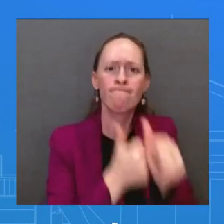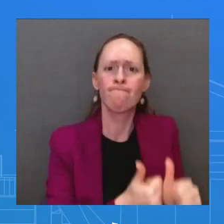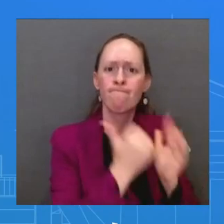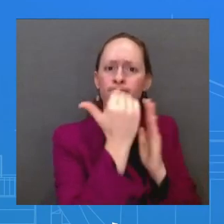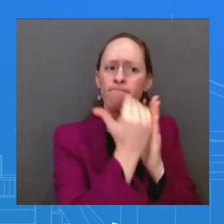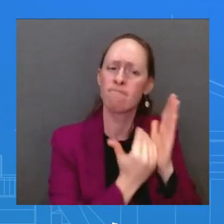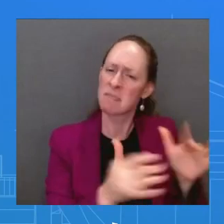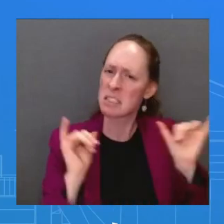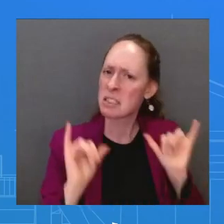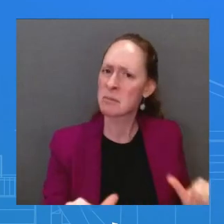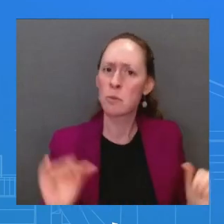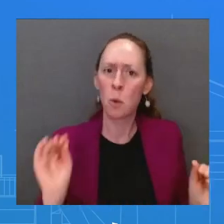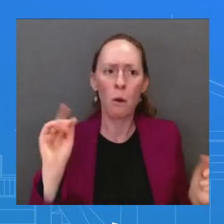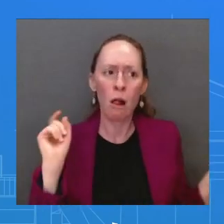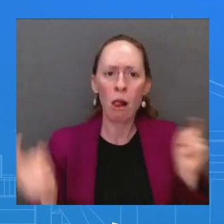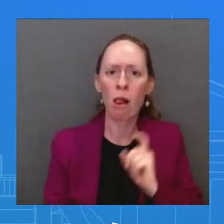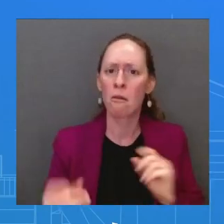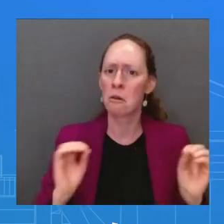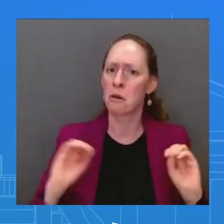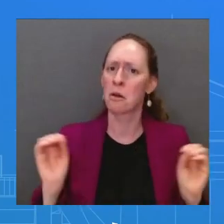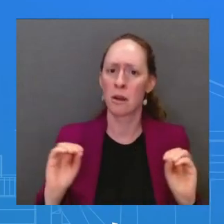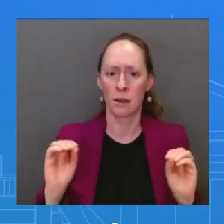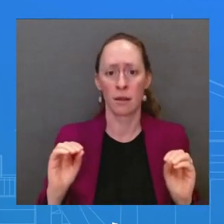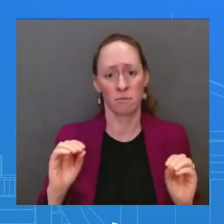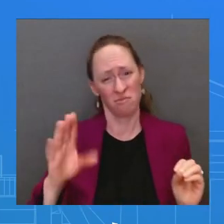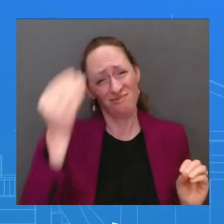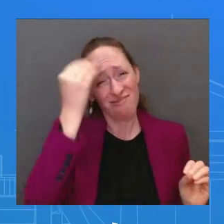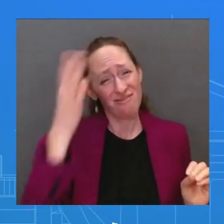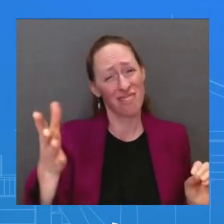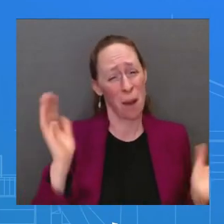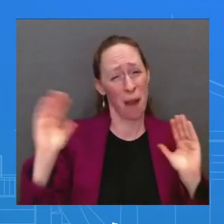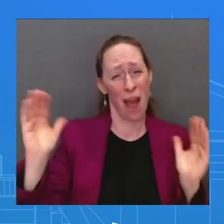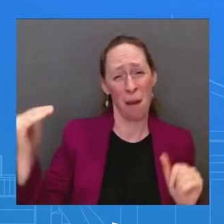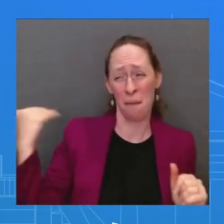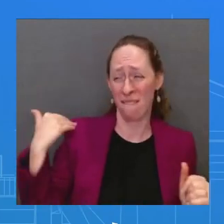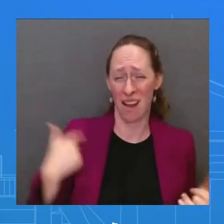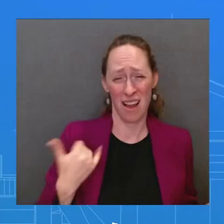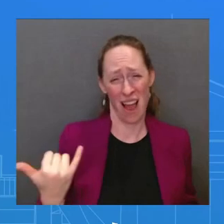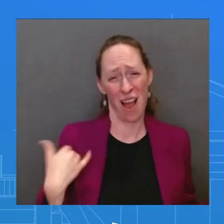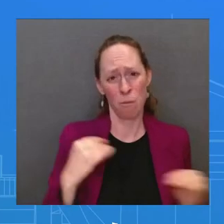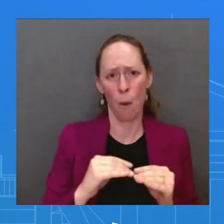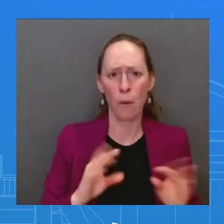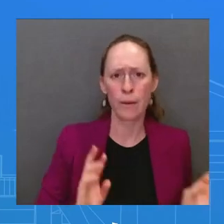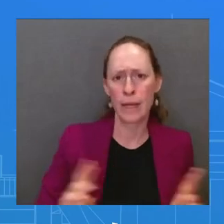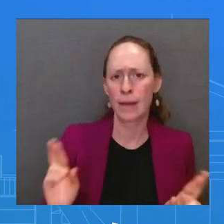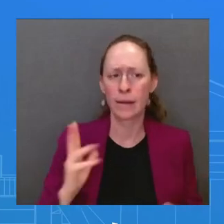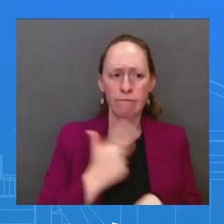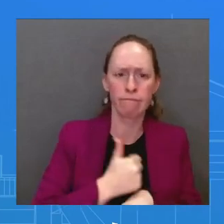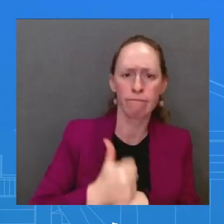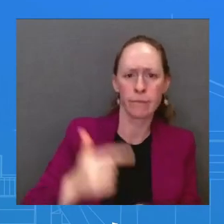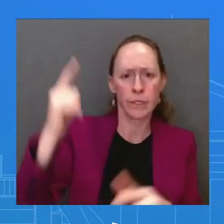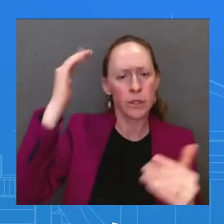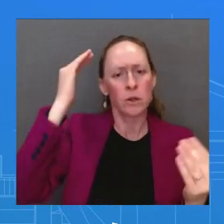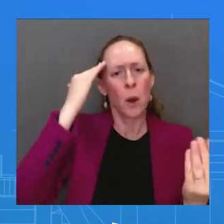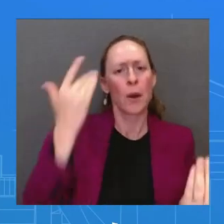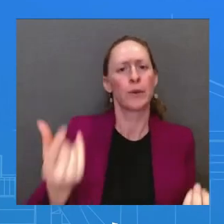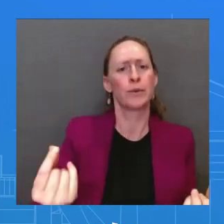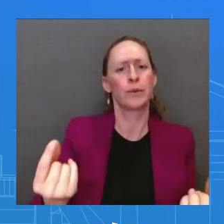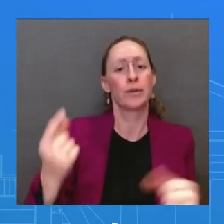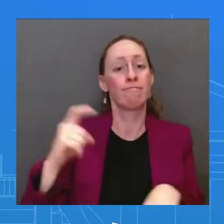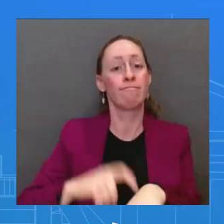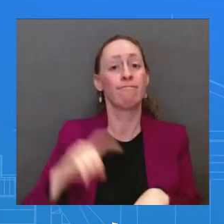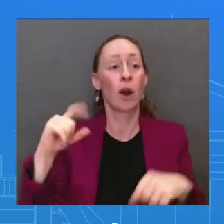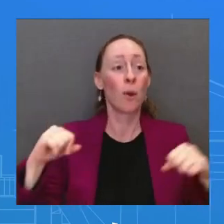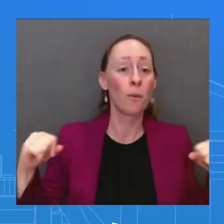to fight COVID-19 and the viruses responsible for majority of fall and winter hospitalizations. As we head